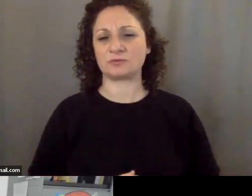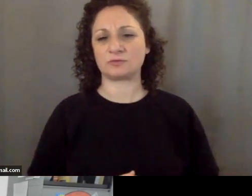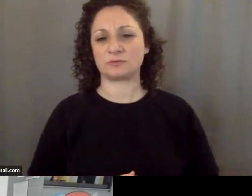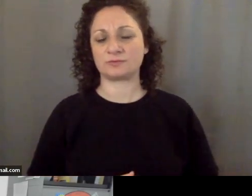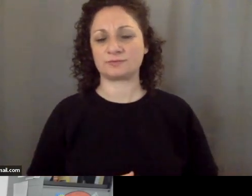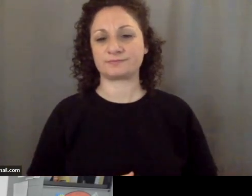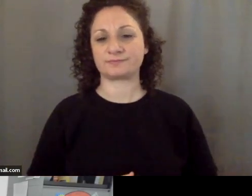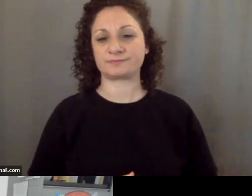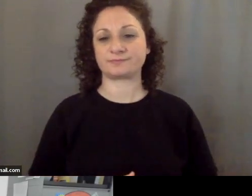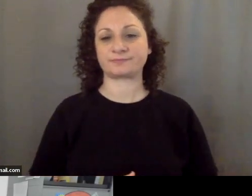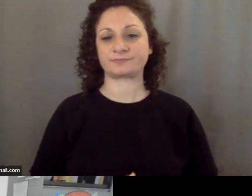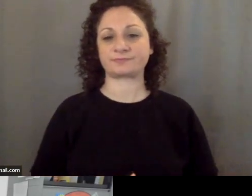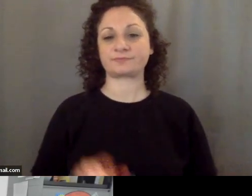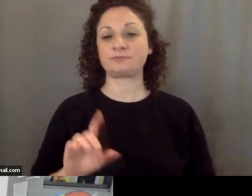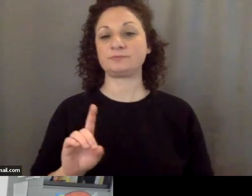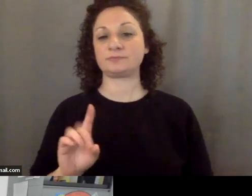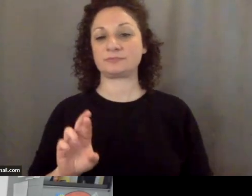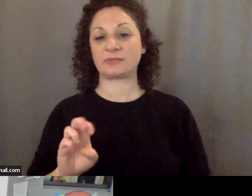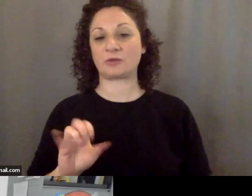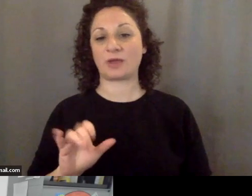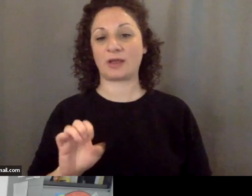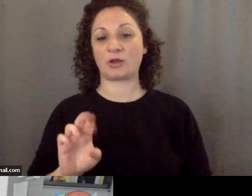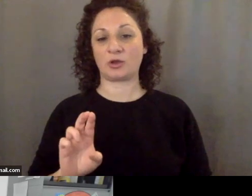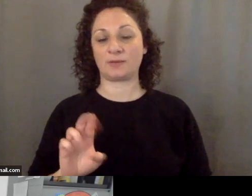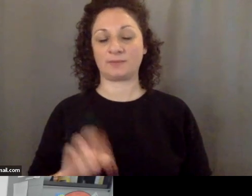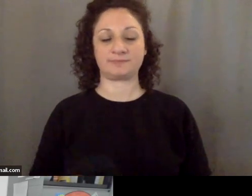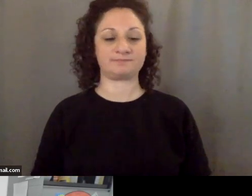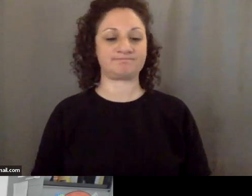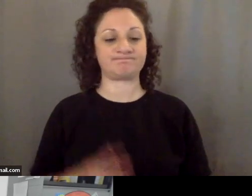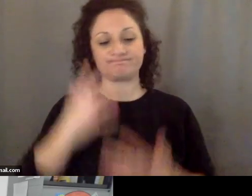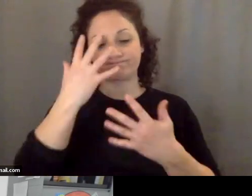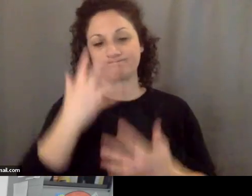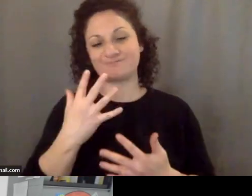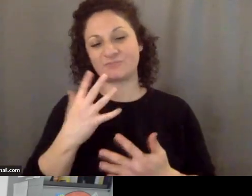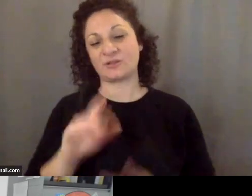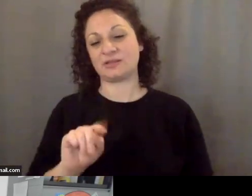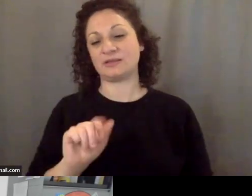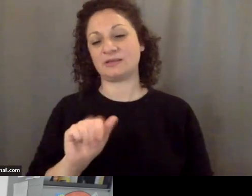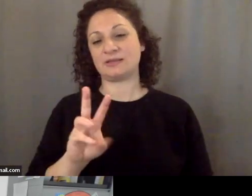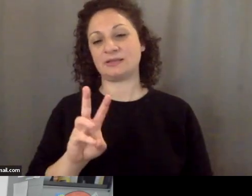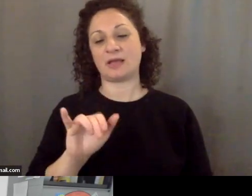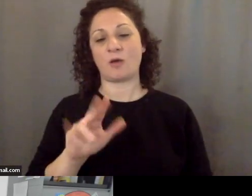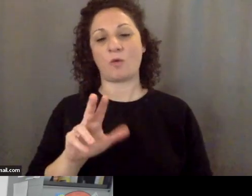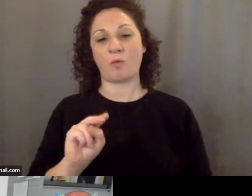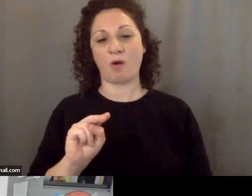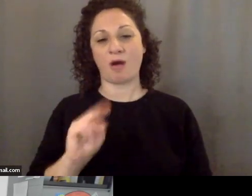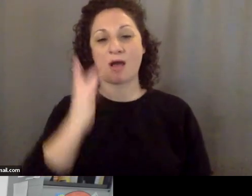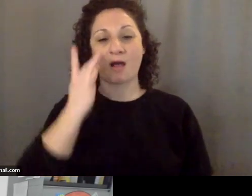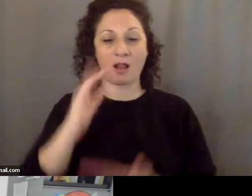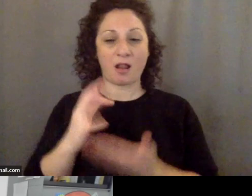unfortunately Taiwan has been Taiwan's intelligence operations have been effectively